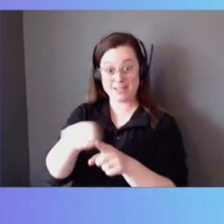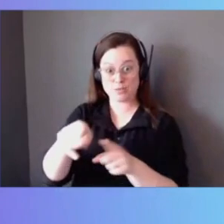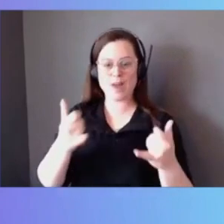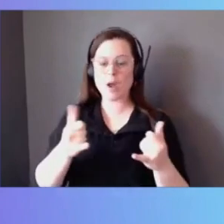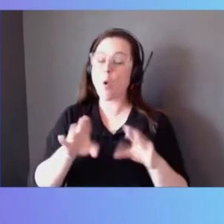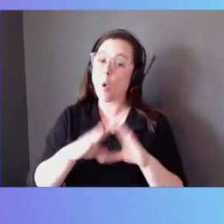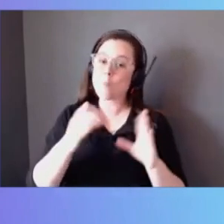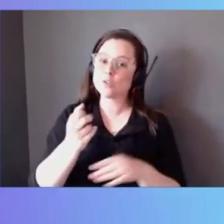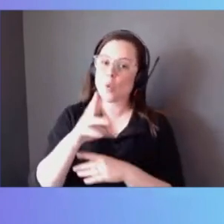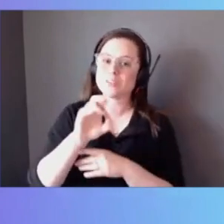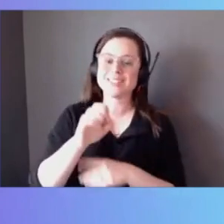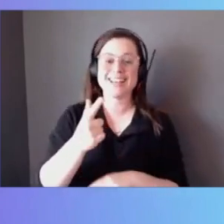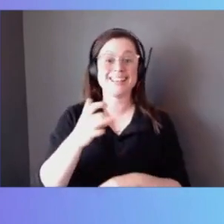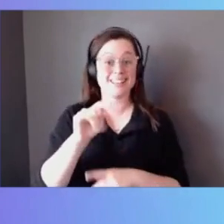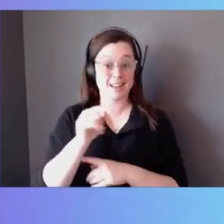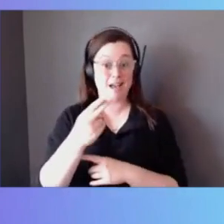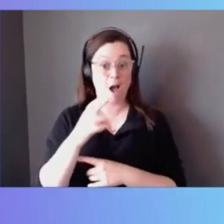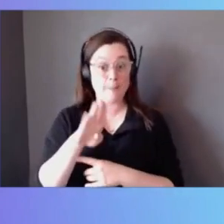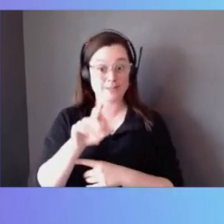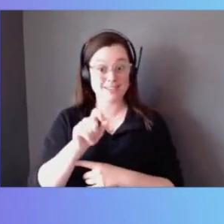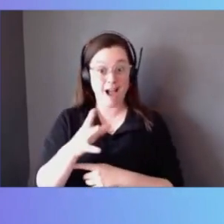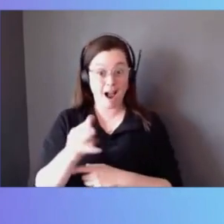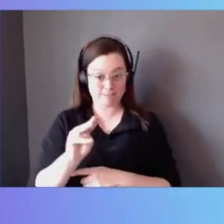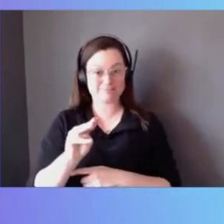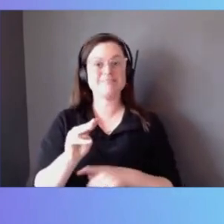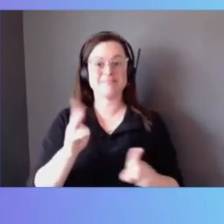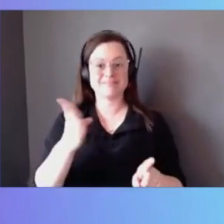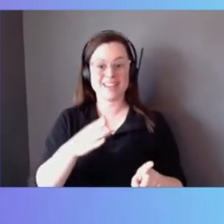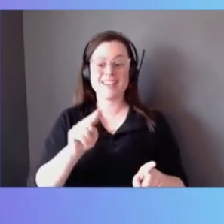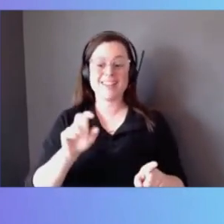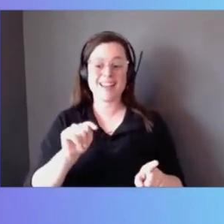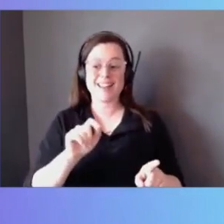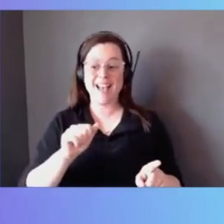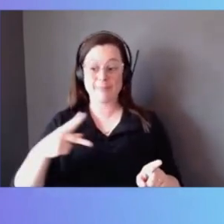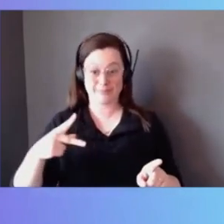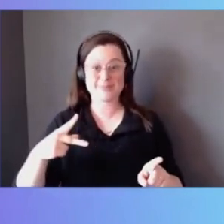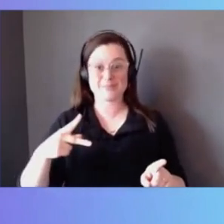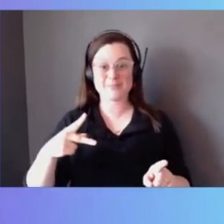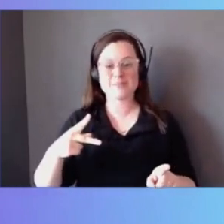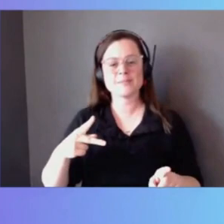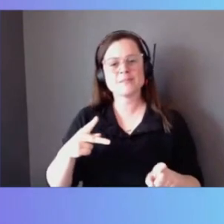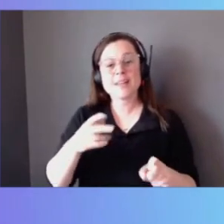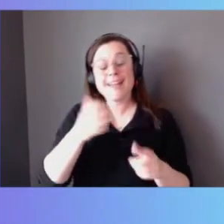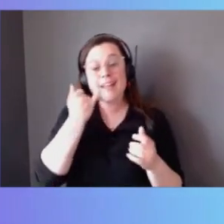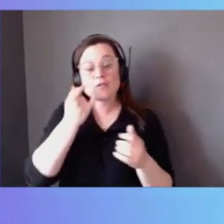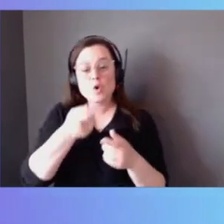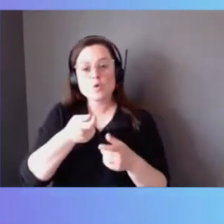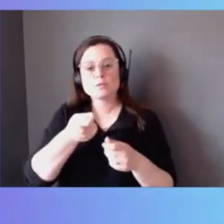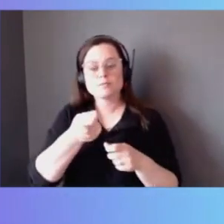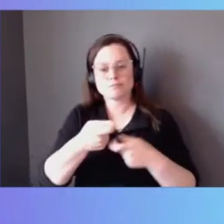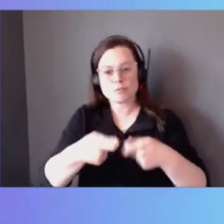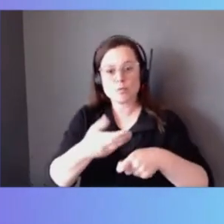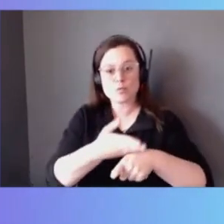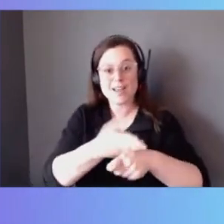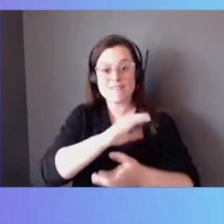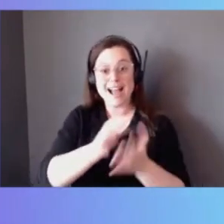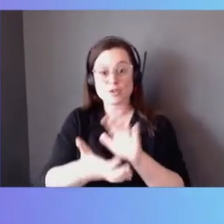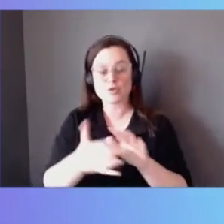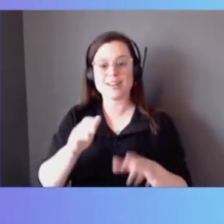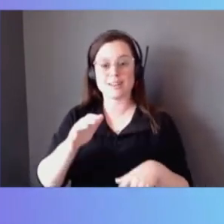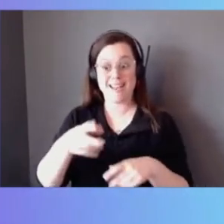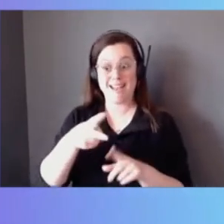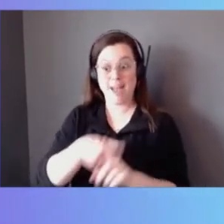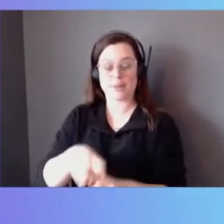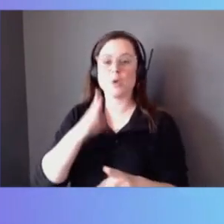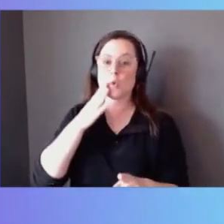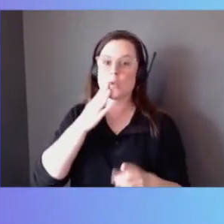.com slash netapp if you want to check it out. So, if you're doing refactoring of applications, just know that there is an ONTAP CSI out there for